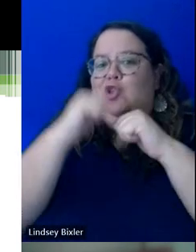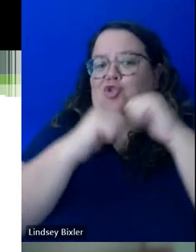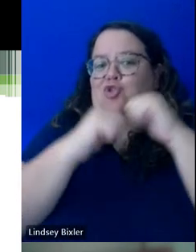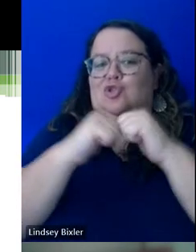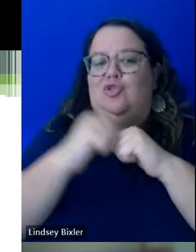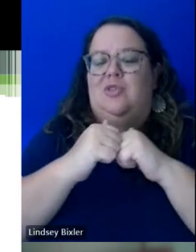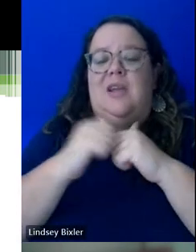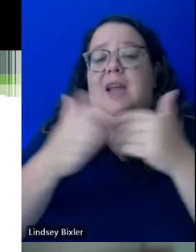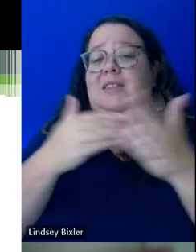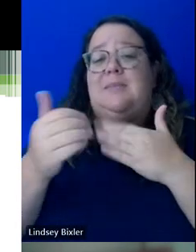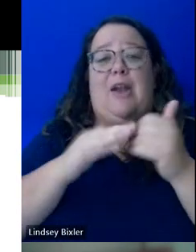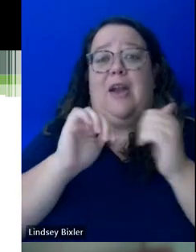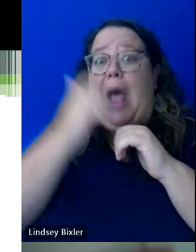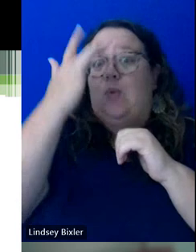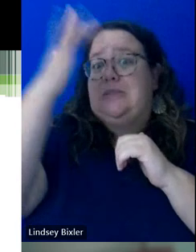intelligent you are.